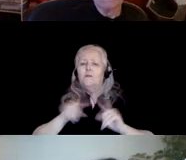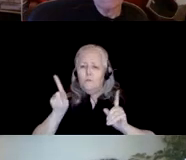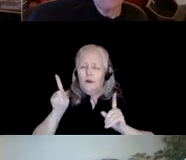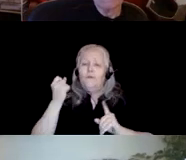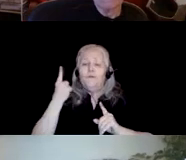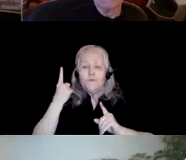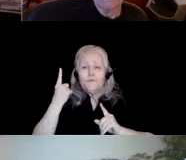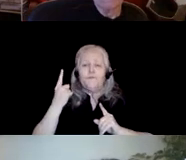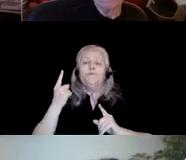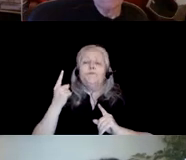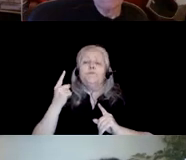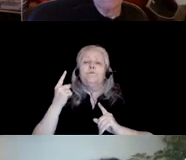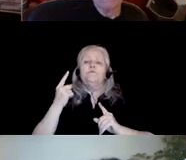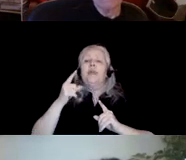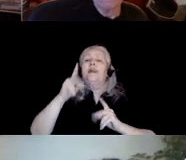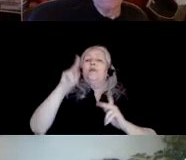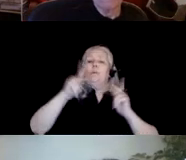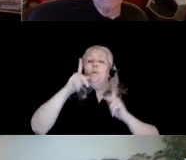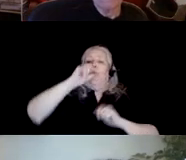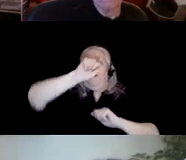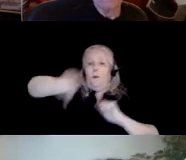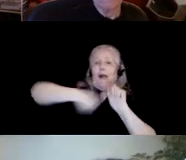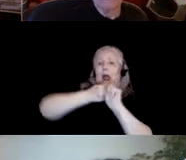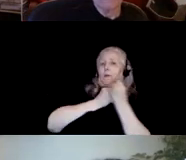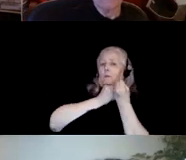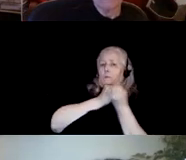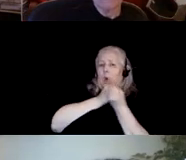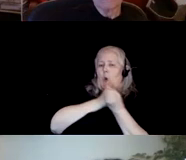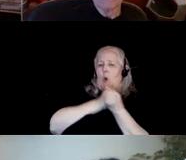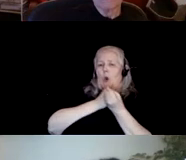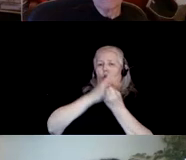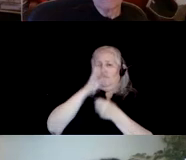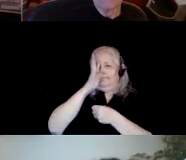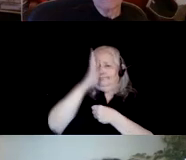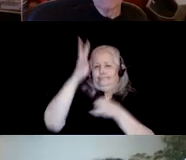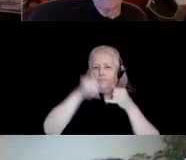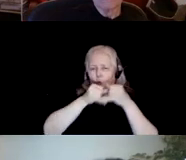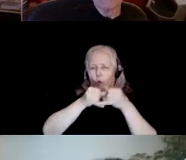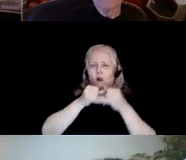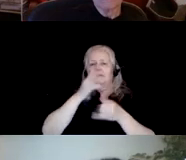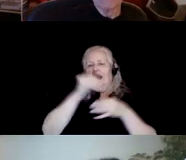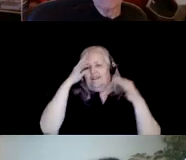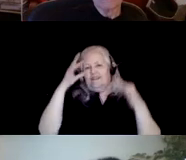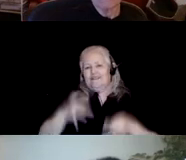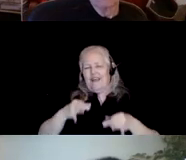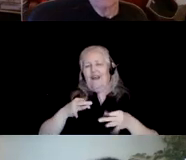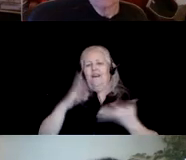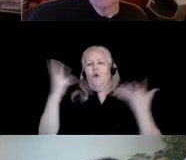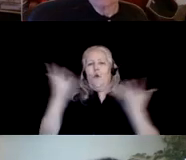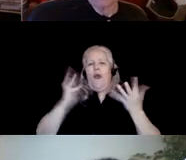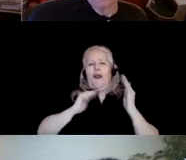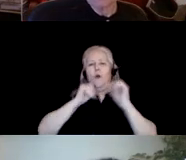the people who are behind the scenes who are creating the awards and making them happen and deciding what we want to be trying to stand for as a society.